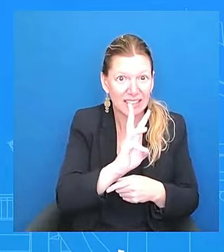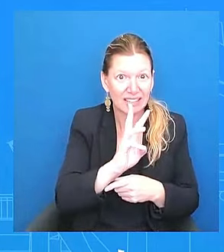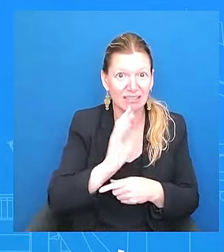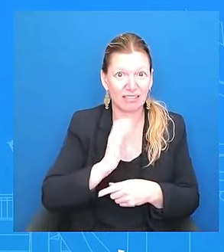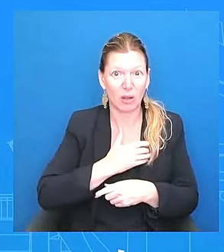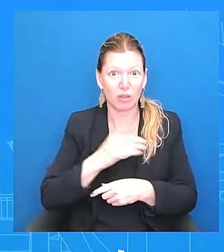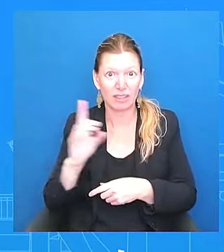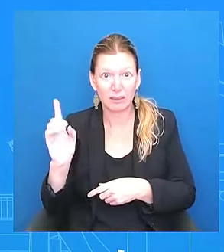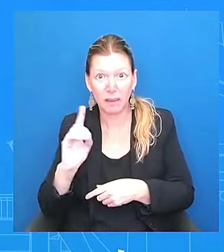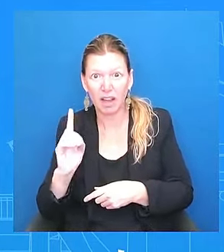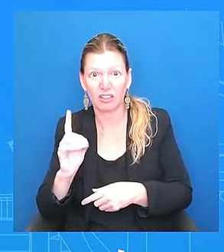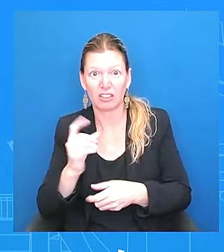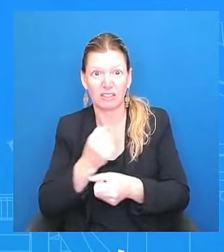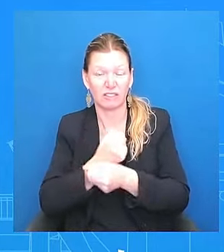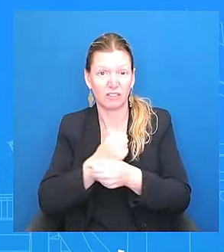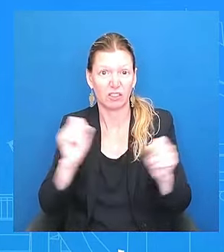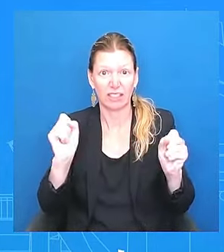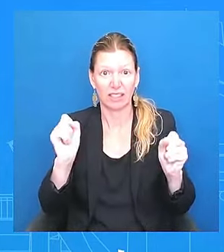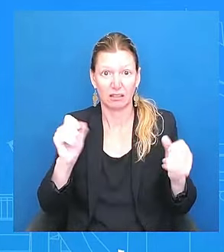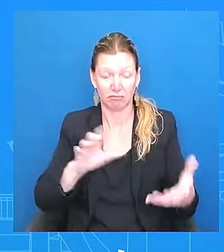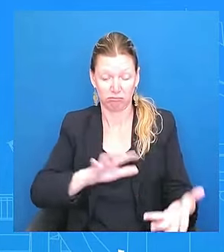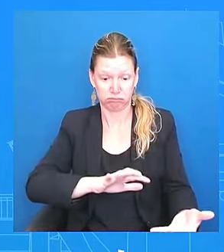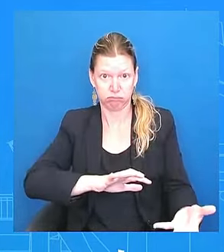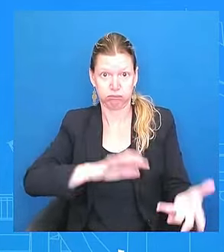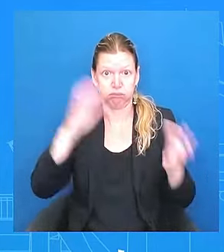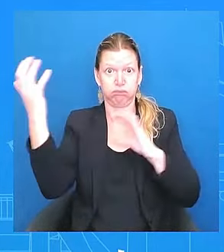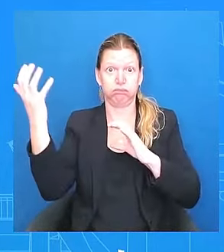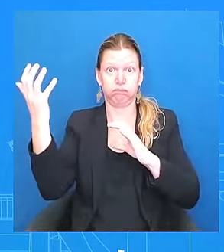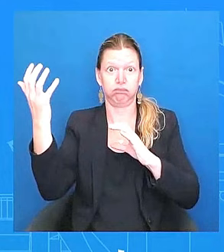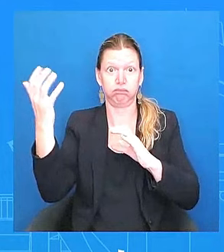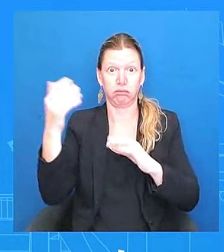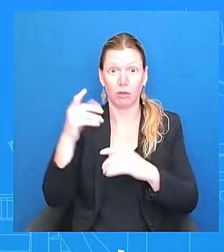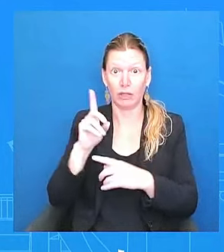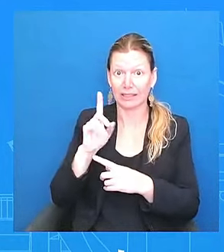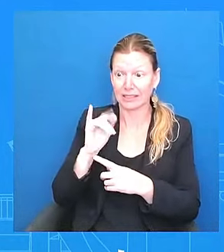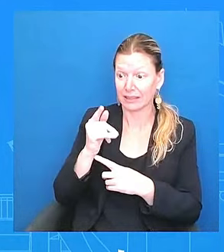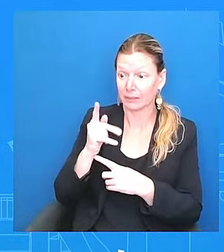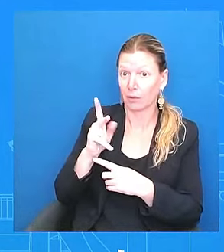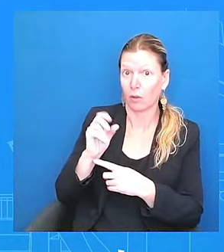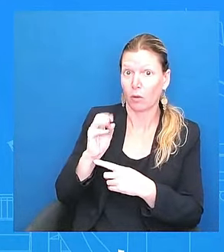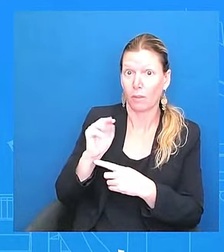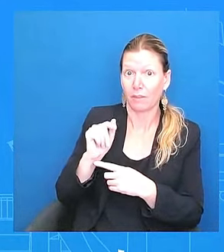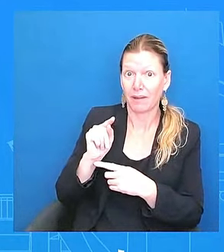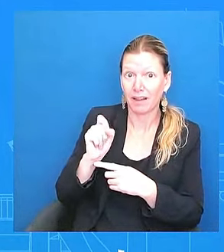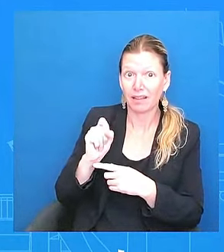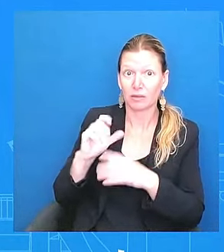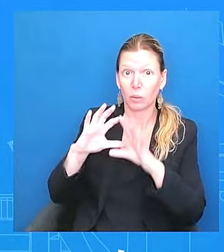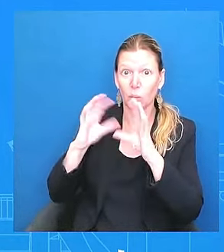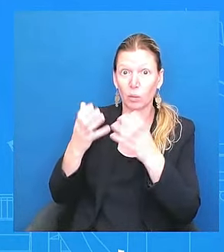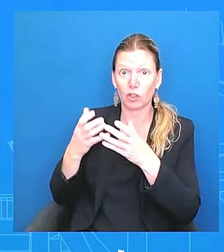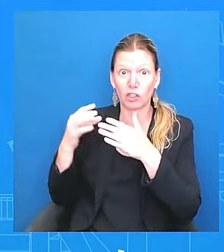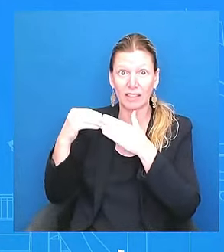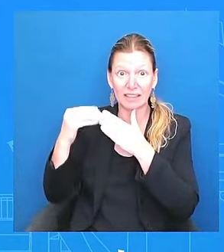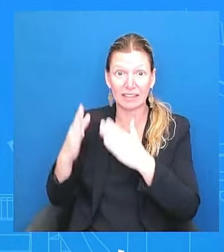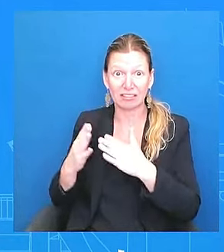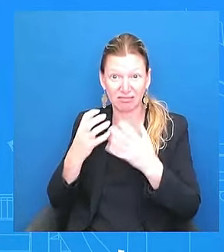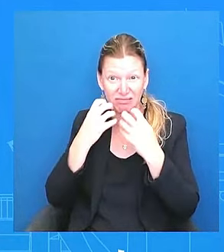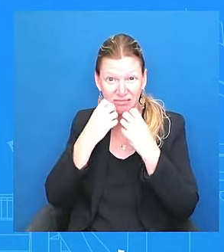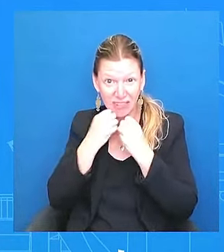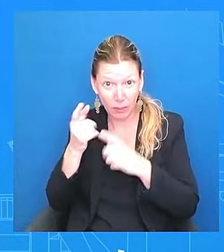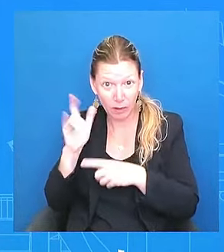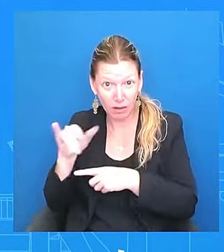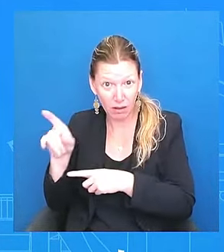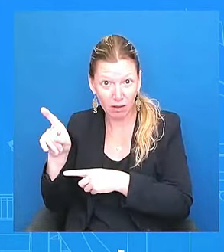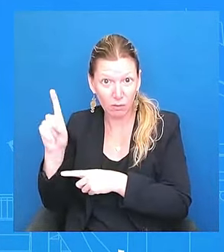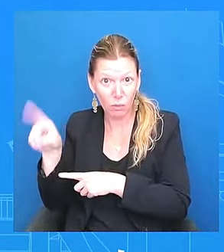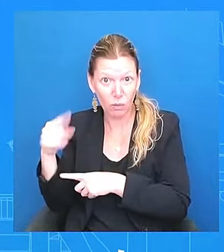diplomats and world leaders care about that, Americans here at home care about that. That is something that they worry about. And that is something that the